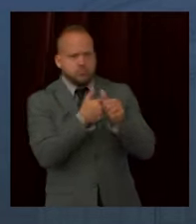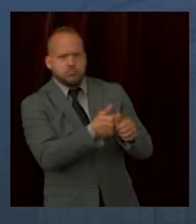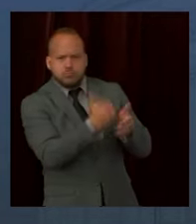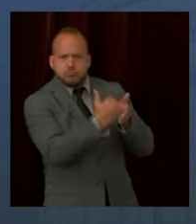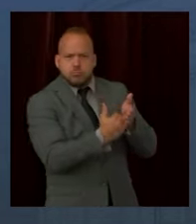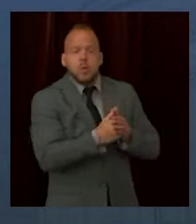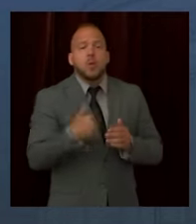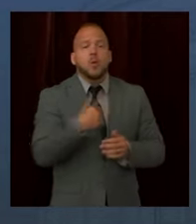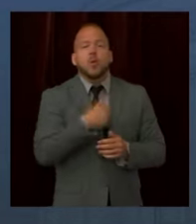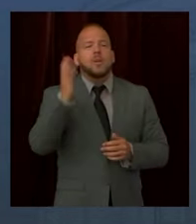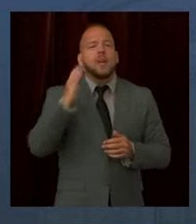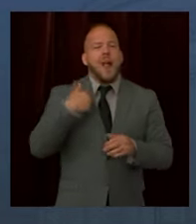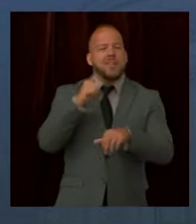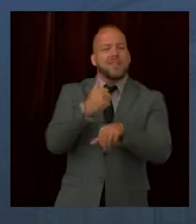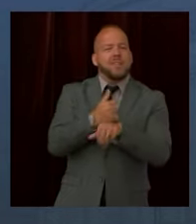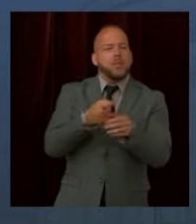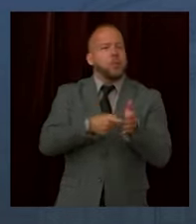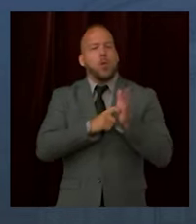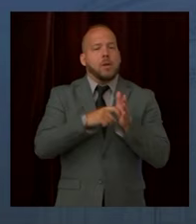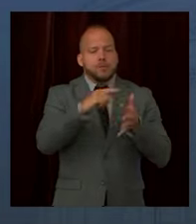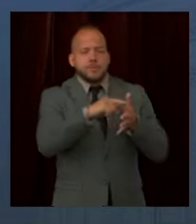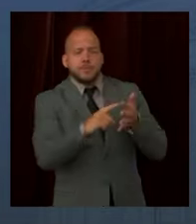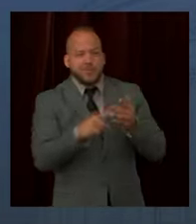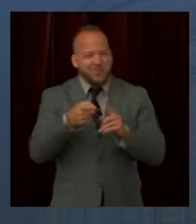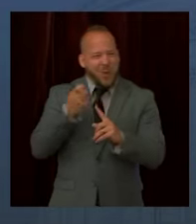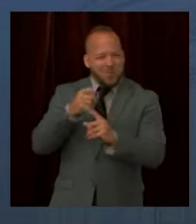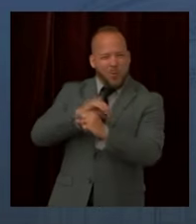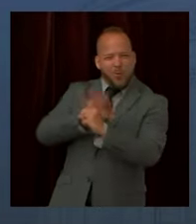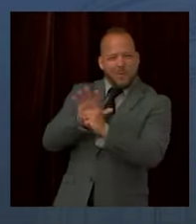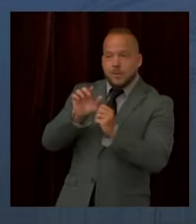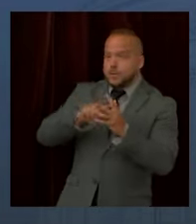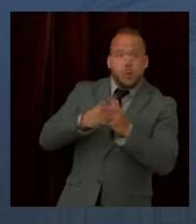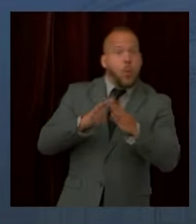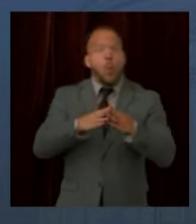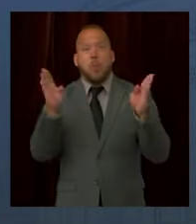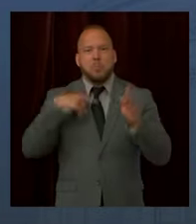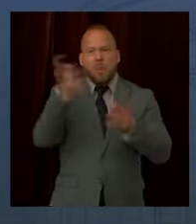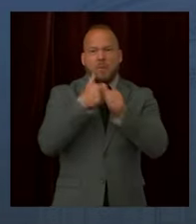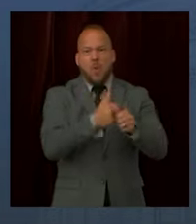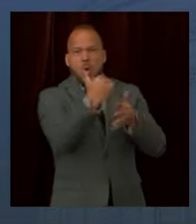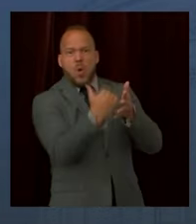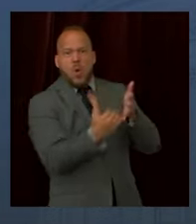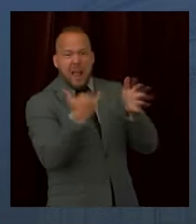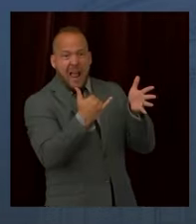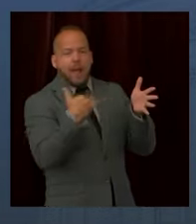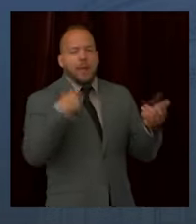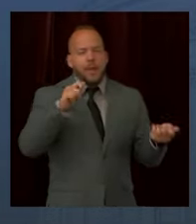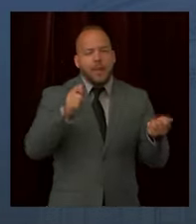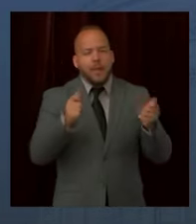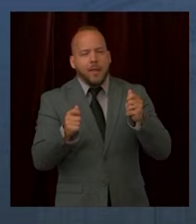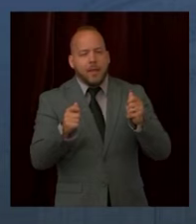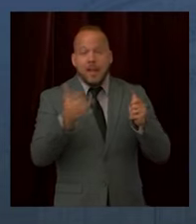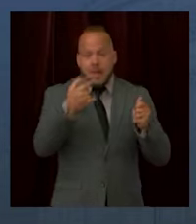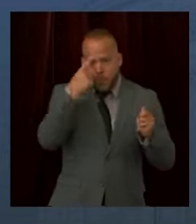with more specific provisions for the unique needs of this industry. This proclamation